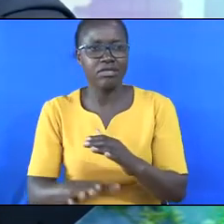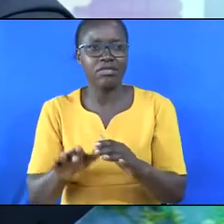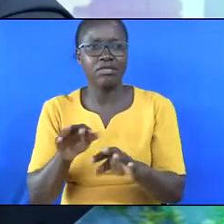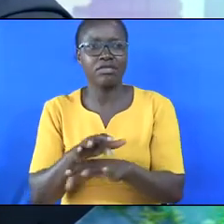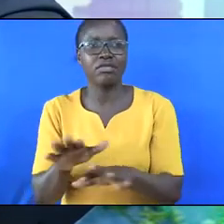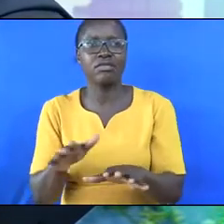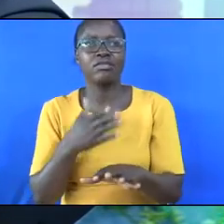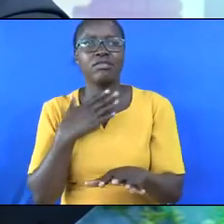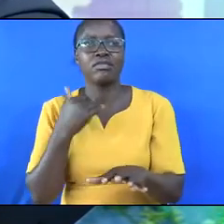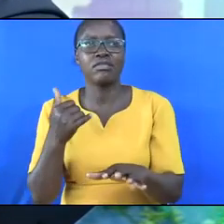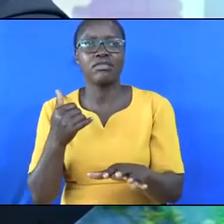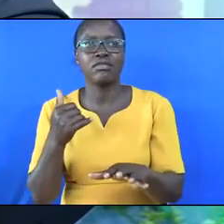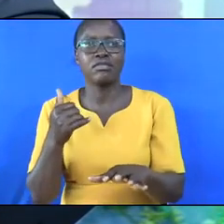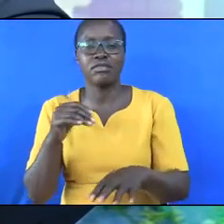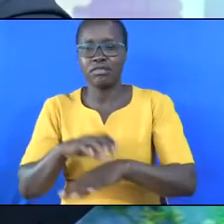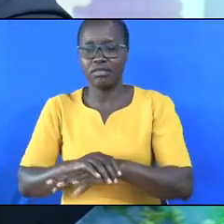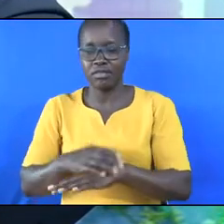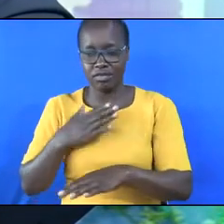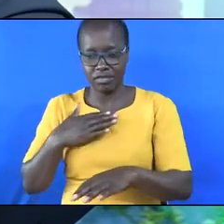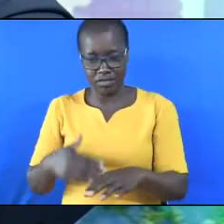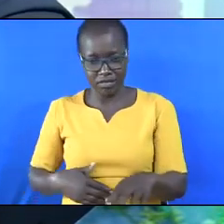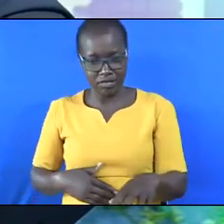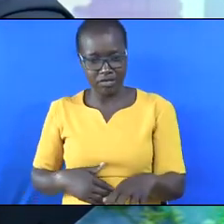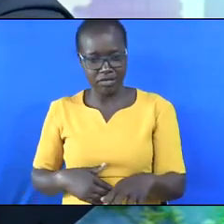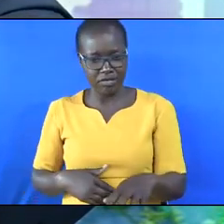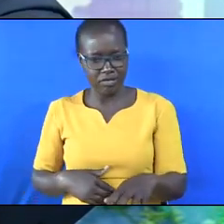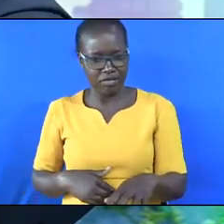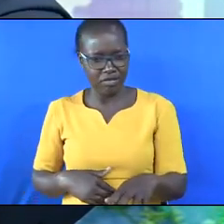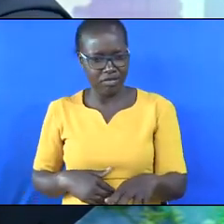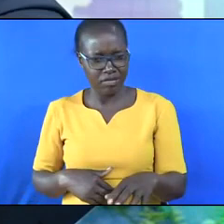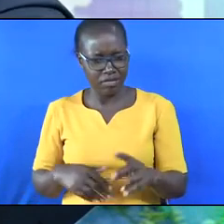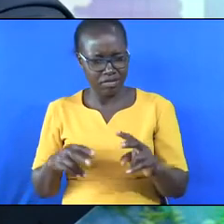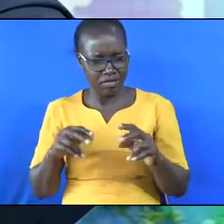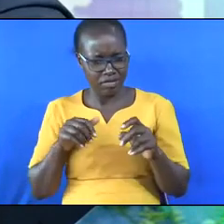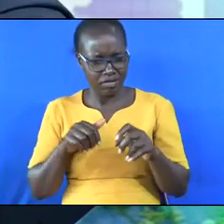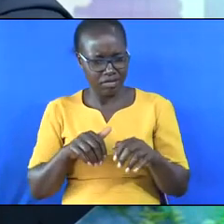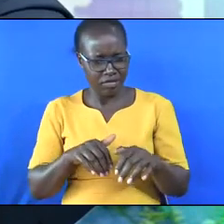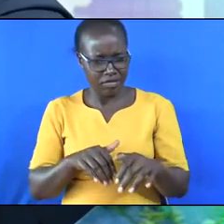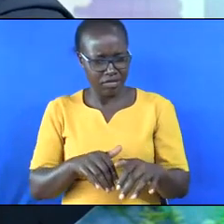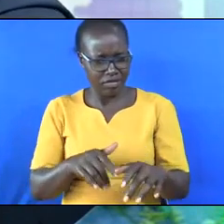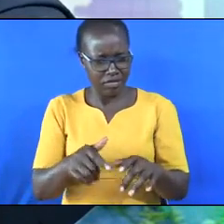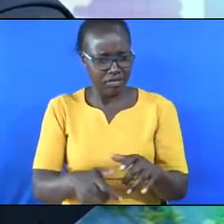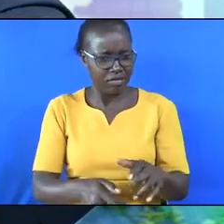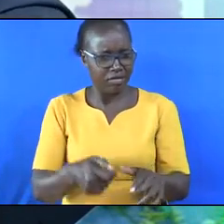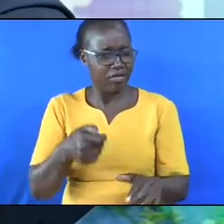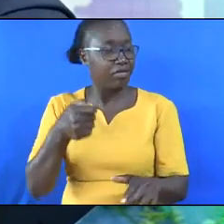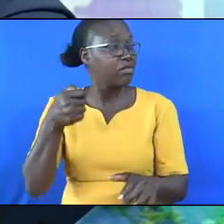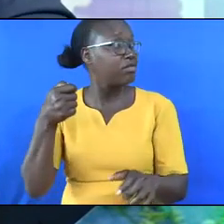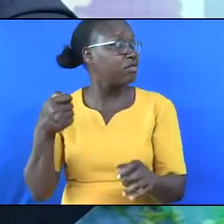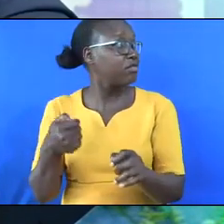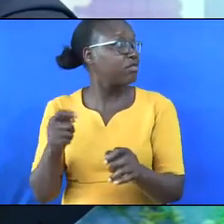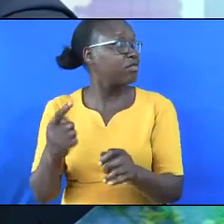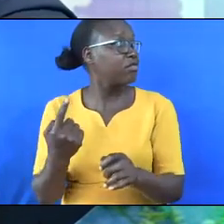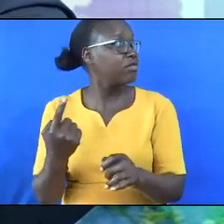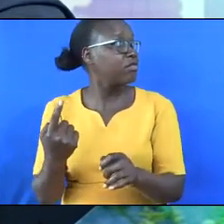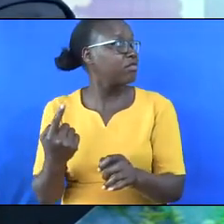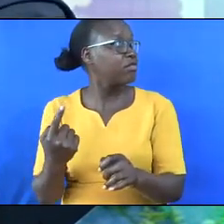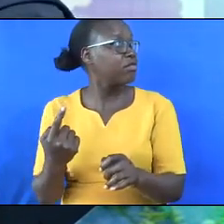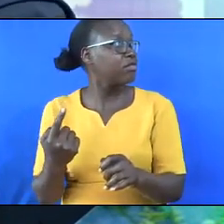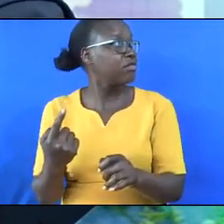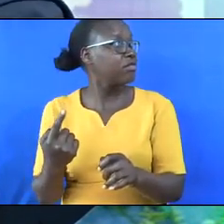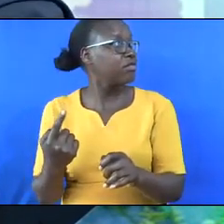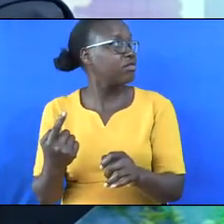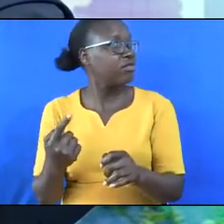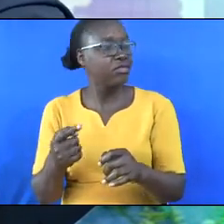want to get, you go and get the body, you pull it, pull the dead bodies from water, guess what you find eating them? The